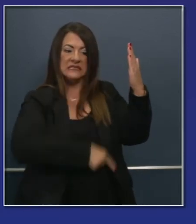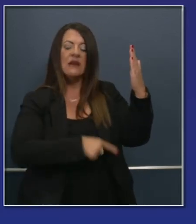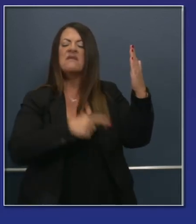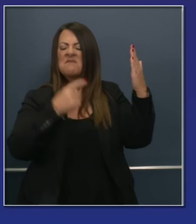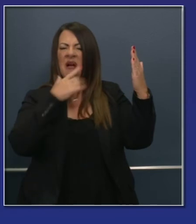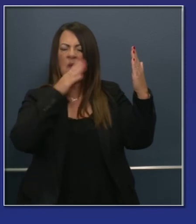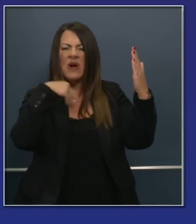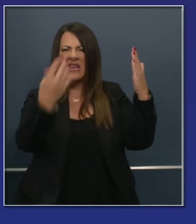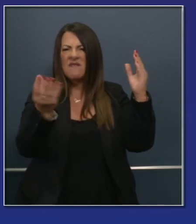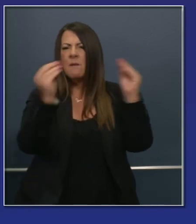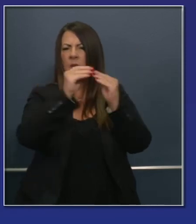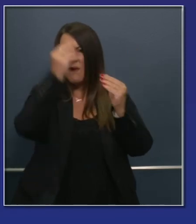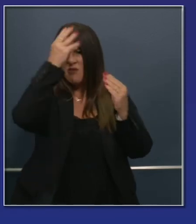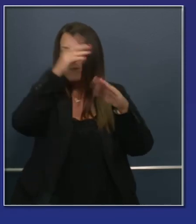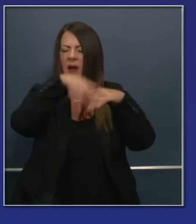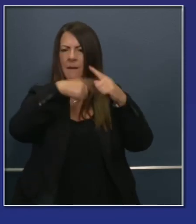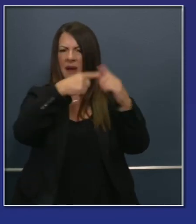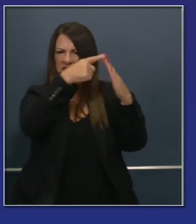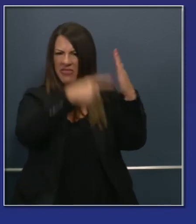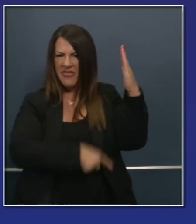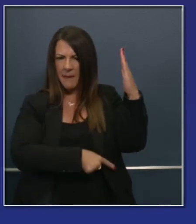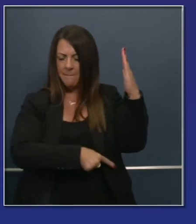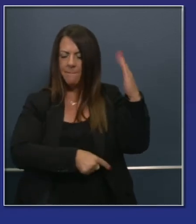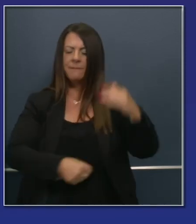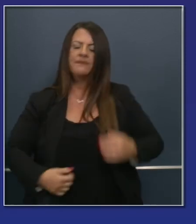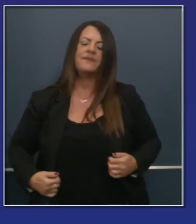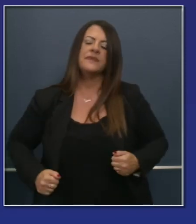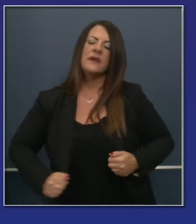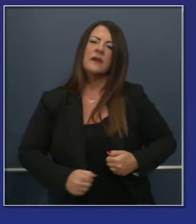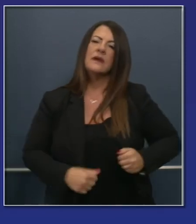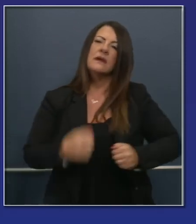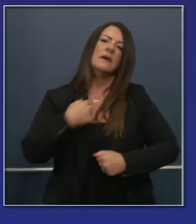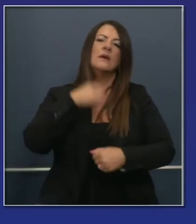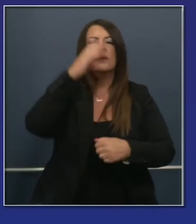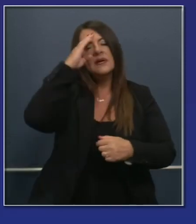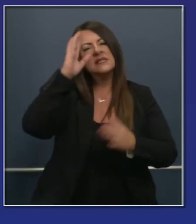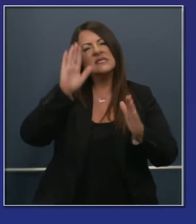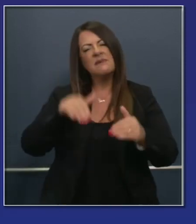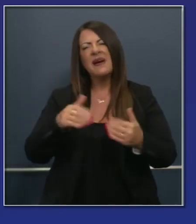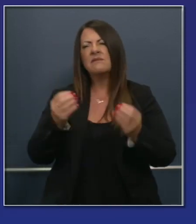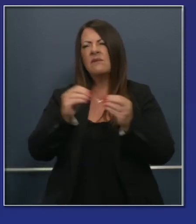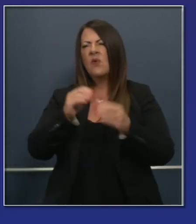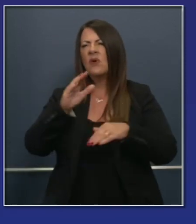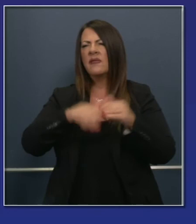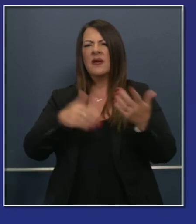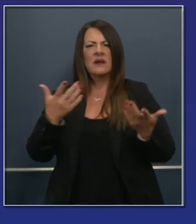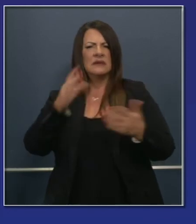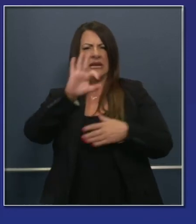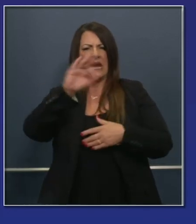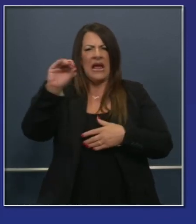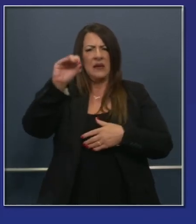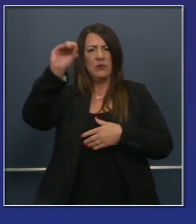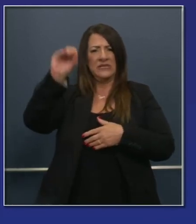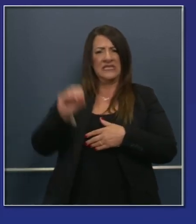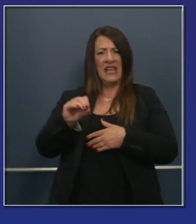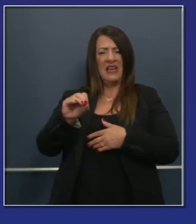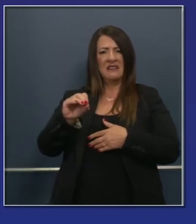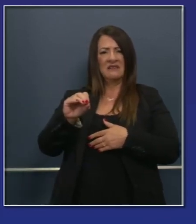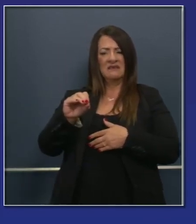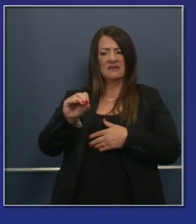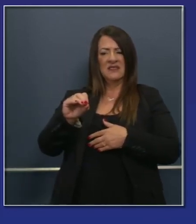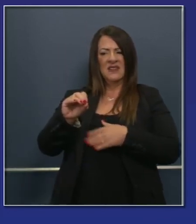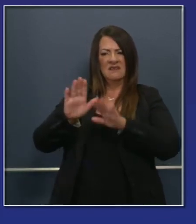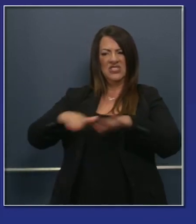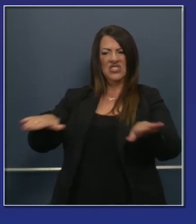in a few moments as well but we estimate at this moment at least over 90 percent of our students you can argue